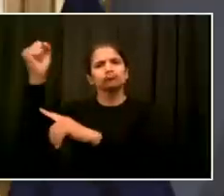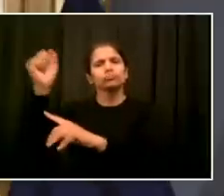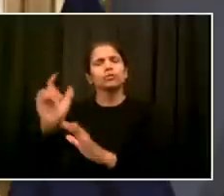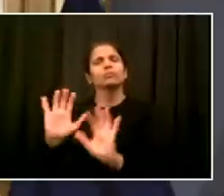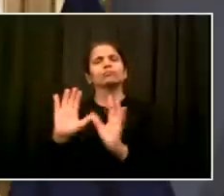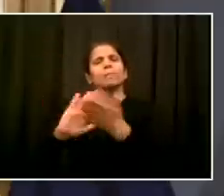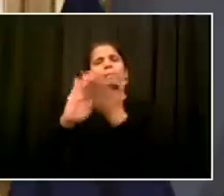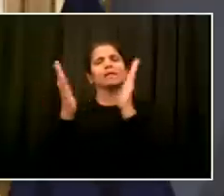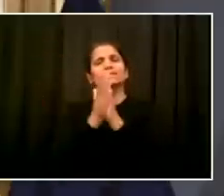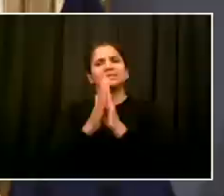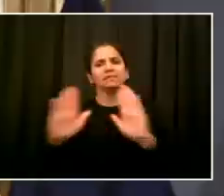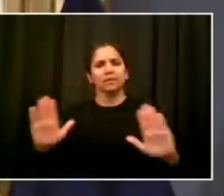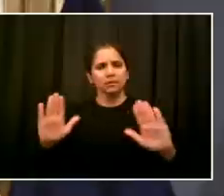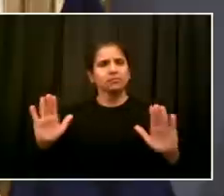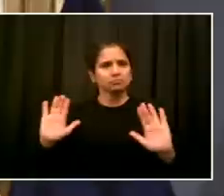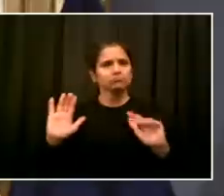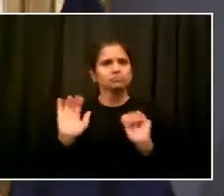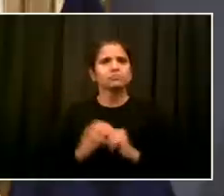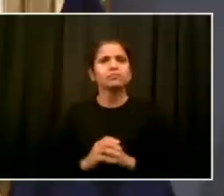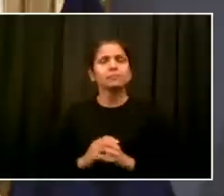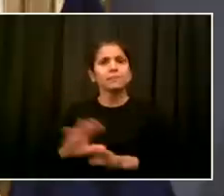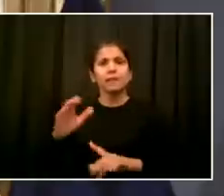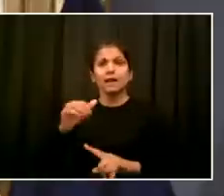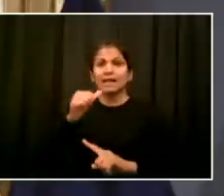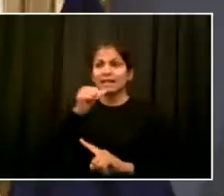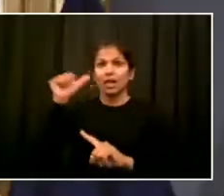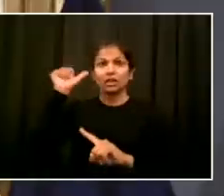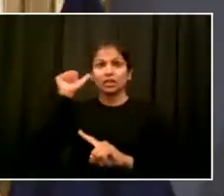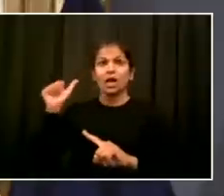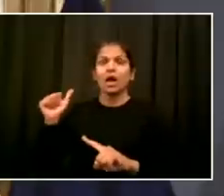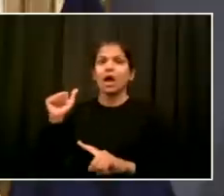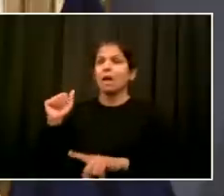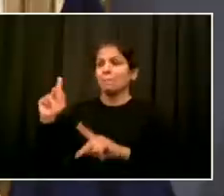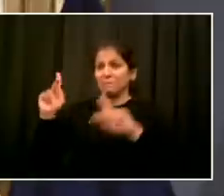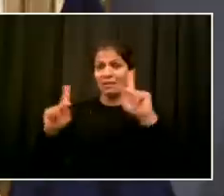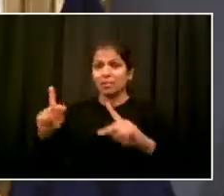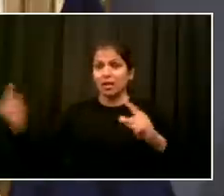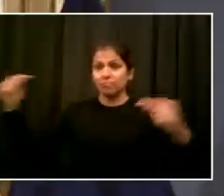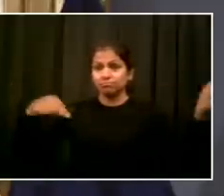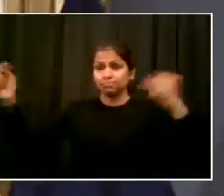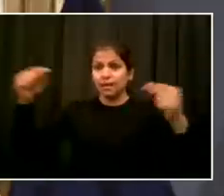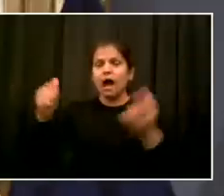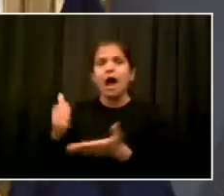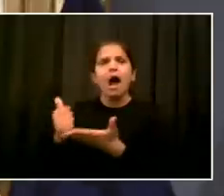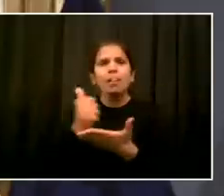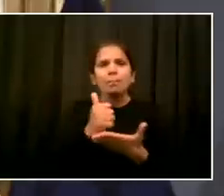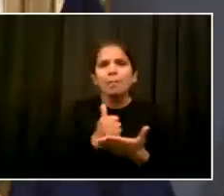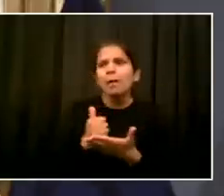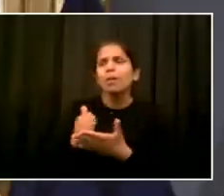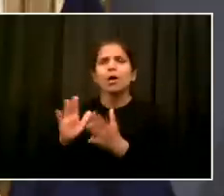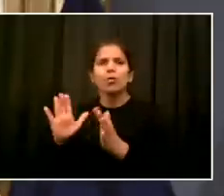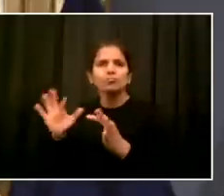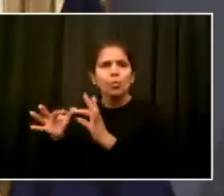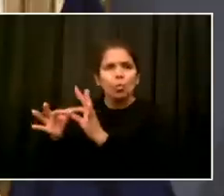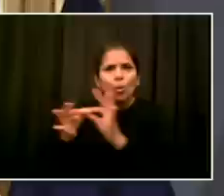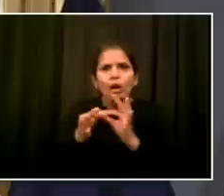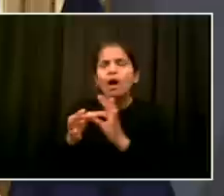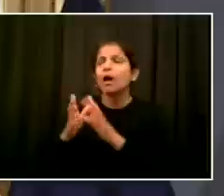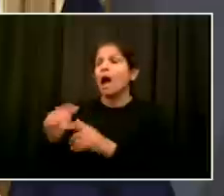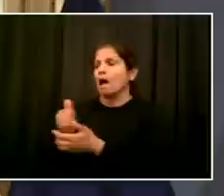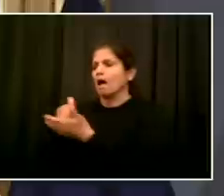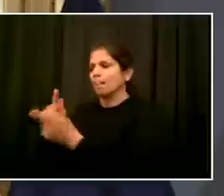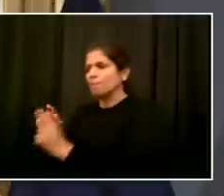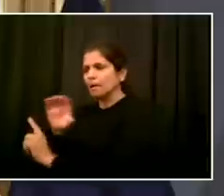as Manhattan, to work with the police, work with the protesters, try to engage, try to make sure that these protests go on peacefully,